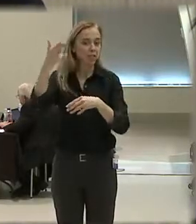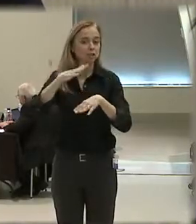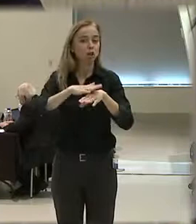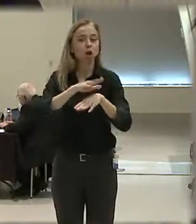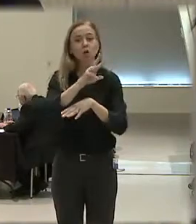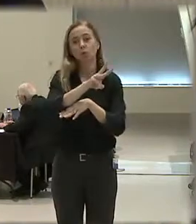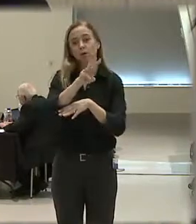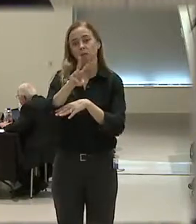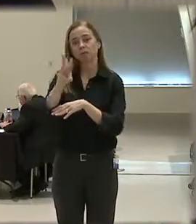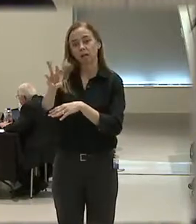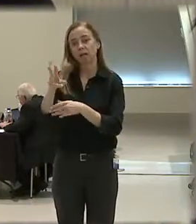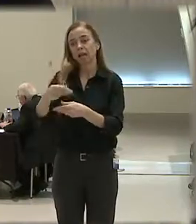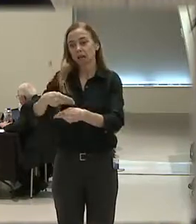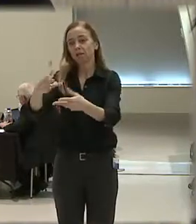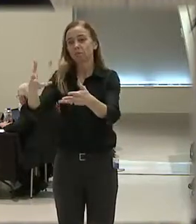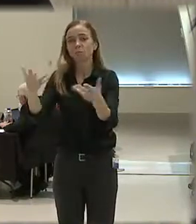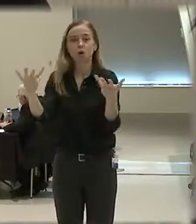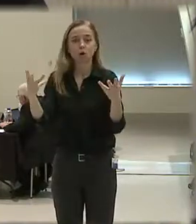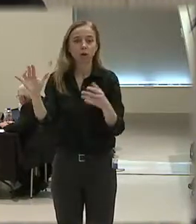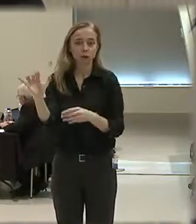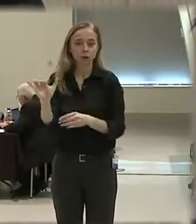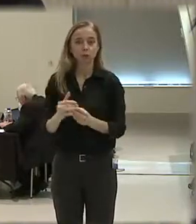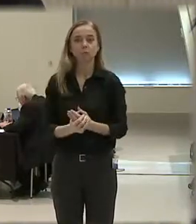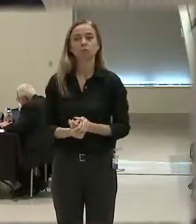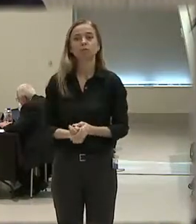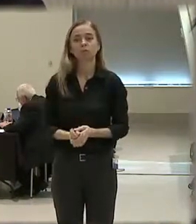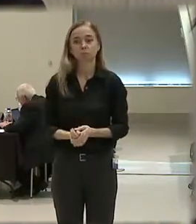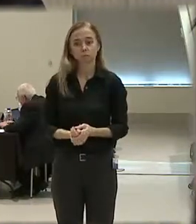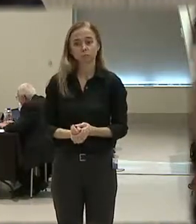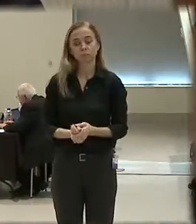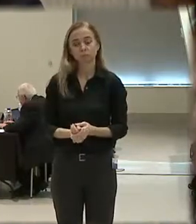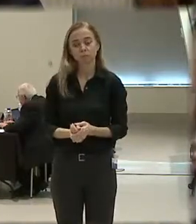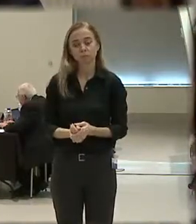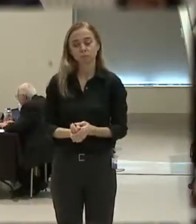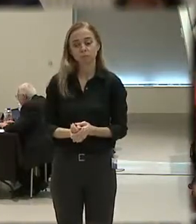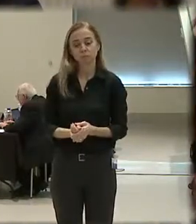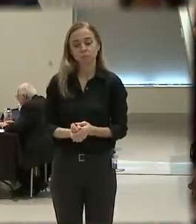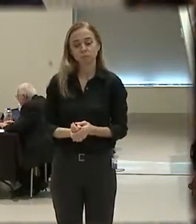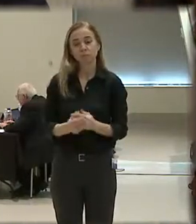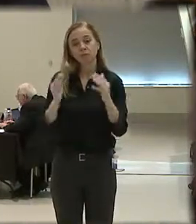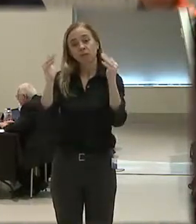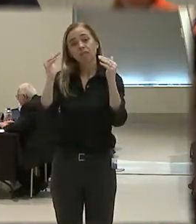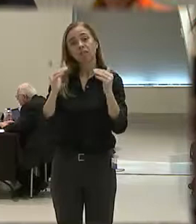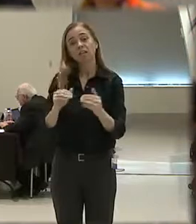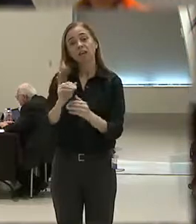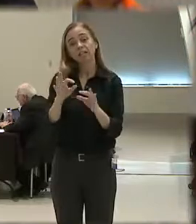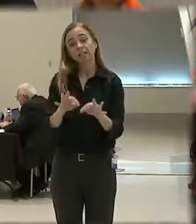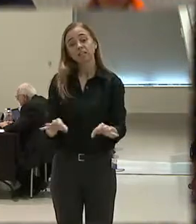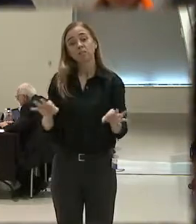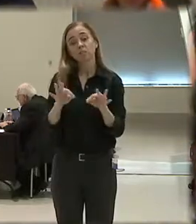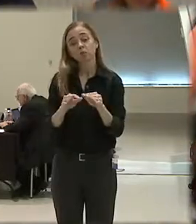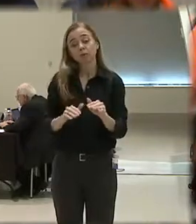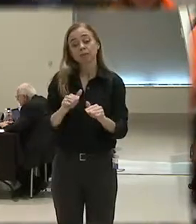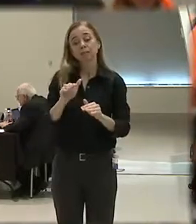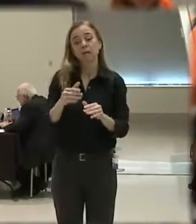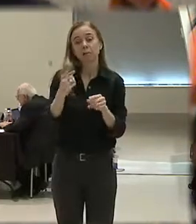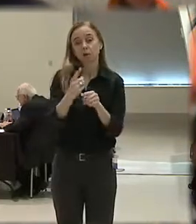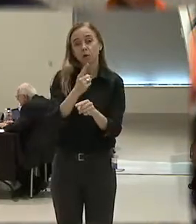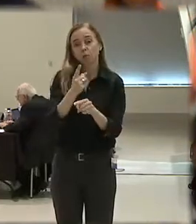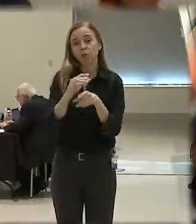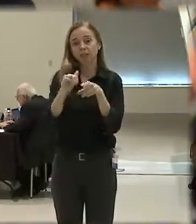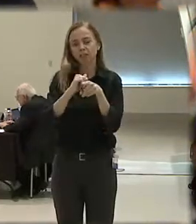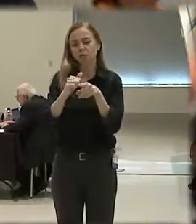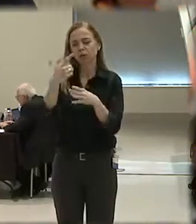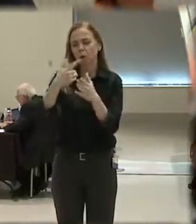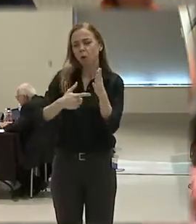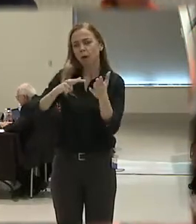website, and I've submitted those materials to you as well. Given the holding in Graham, the next key step is to appropriately train officers as to what reasonable